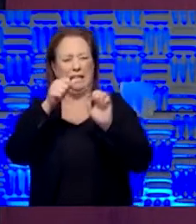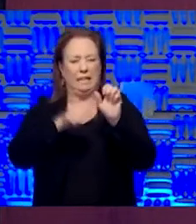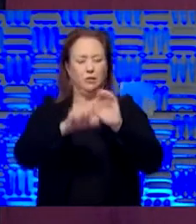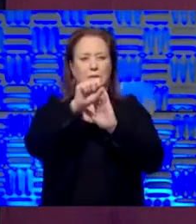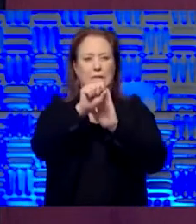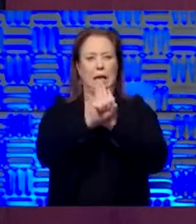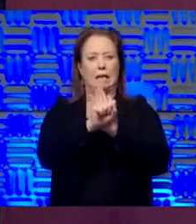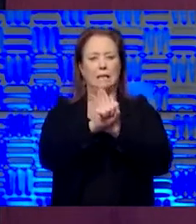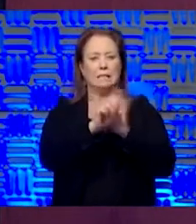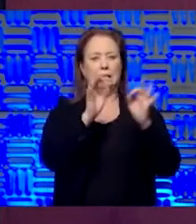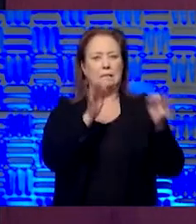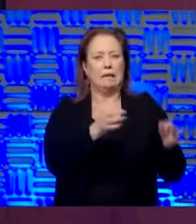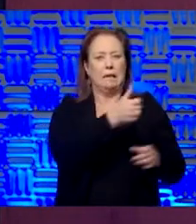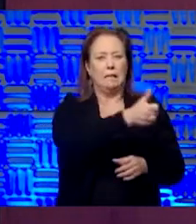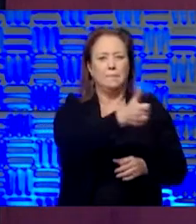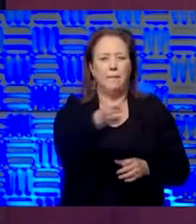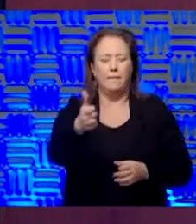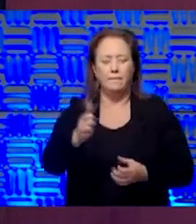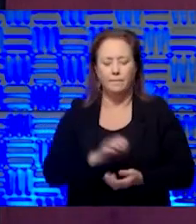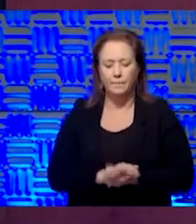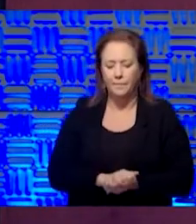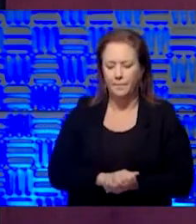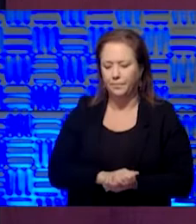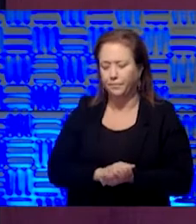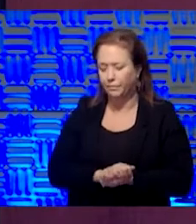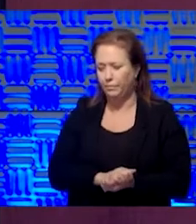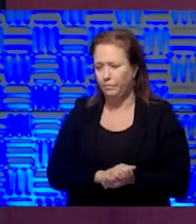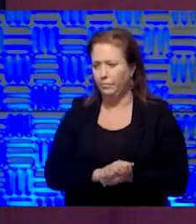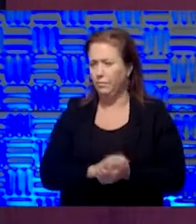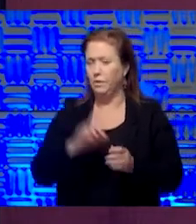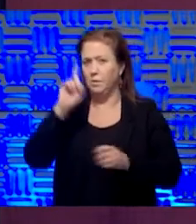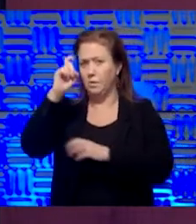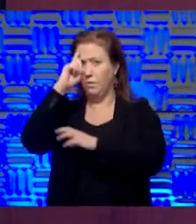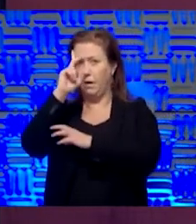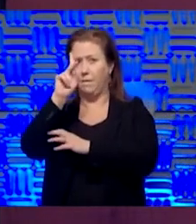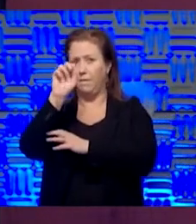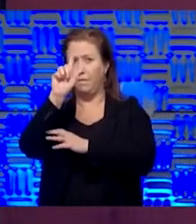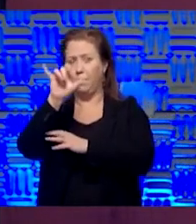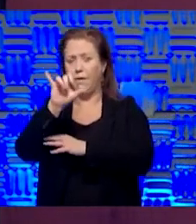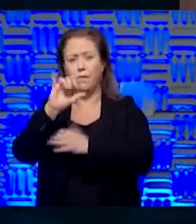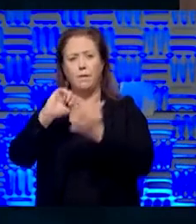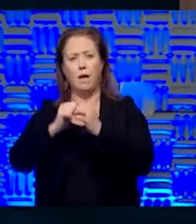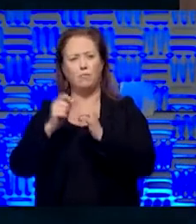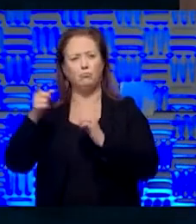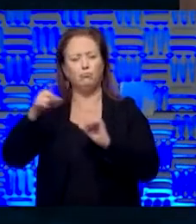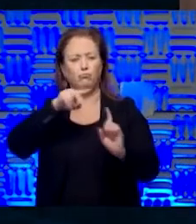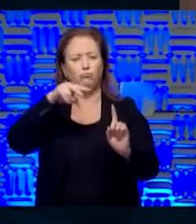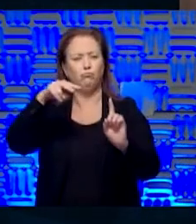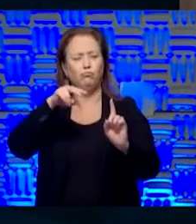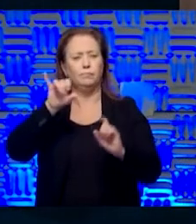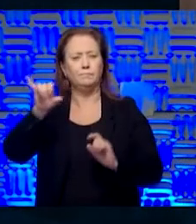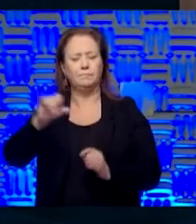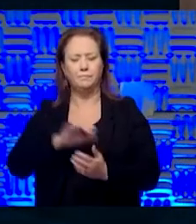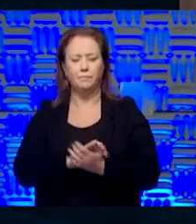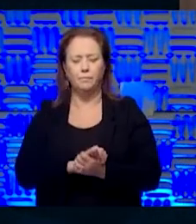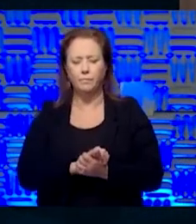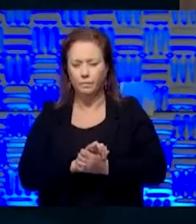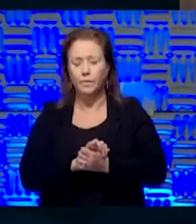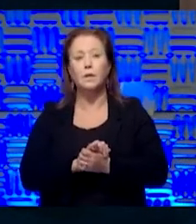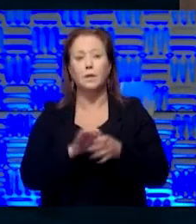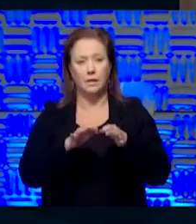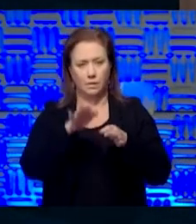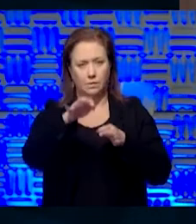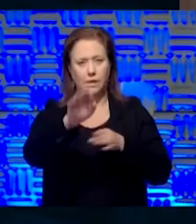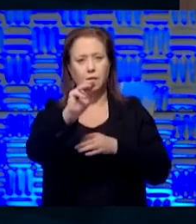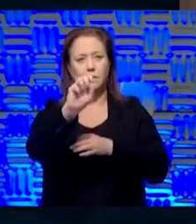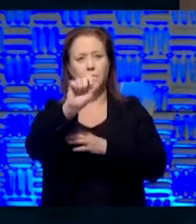you're approaching it and how Governor Kelly is, is, is looking at that. Yeah, sure. Yeah. It was extended to